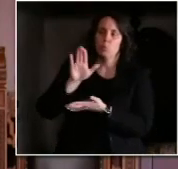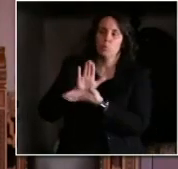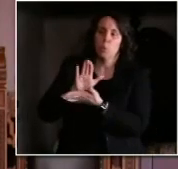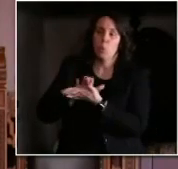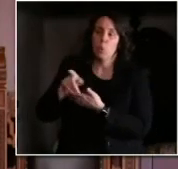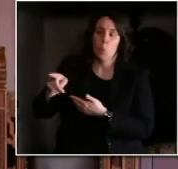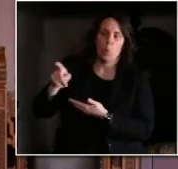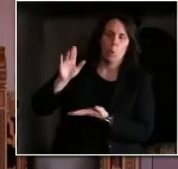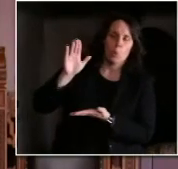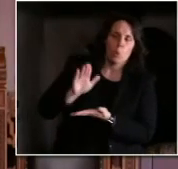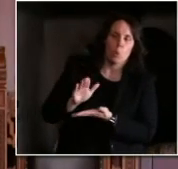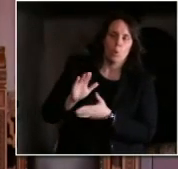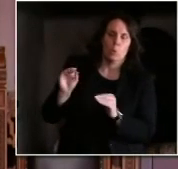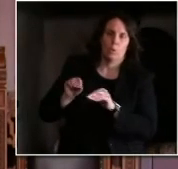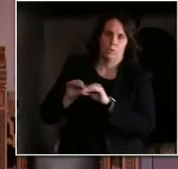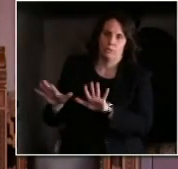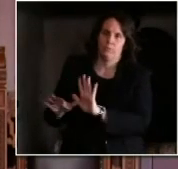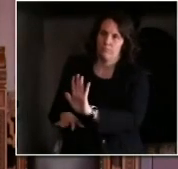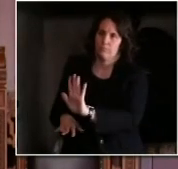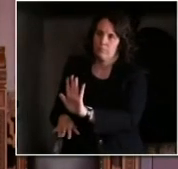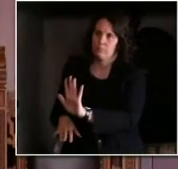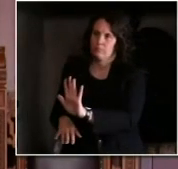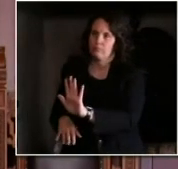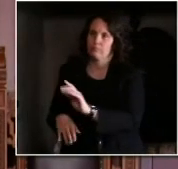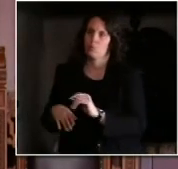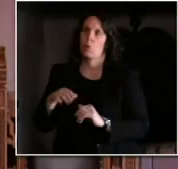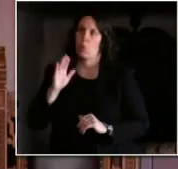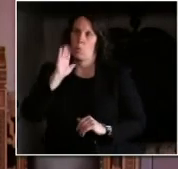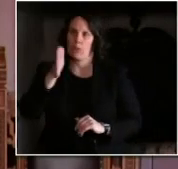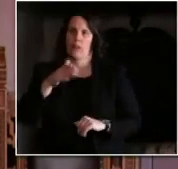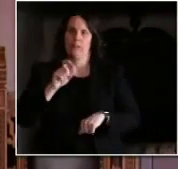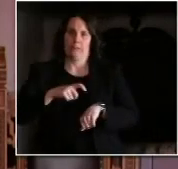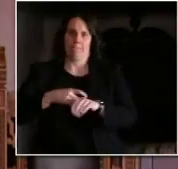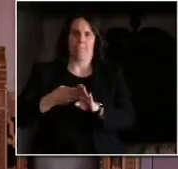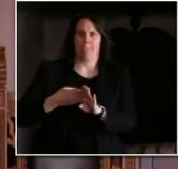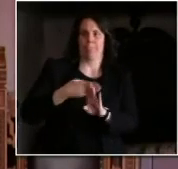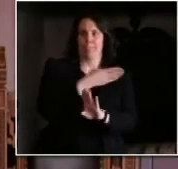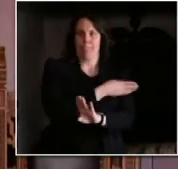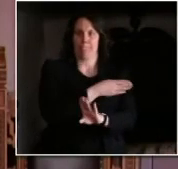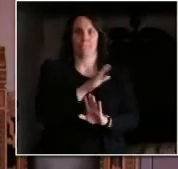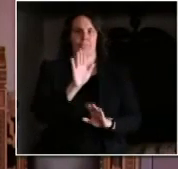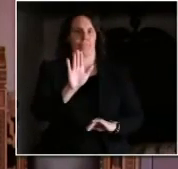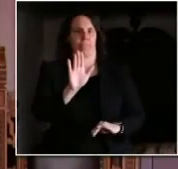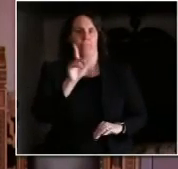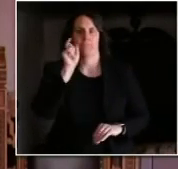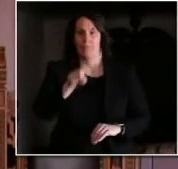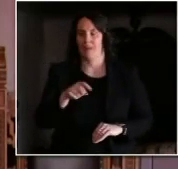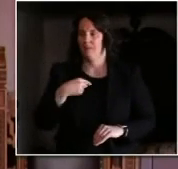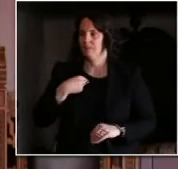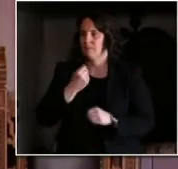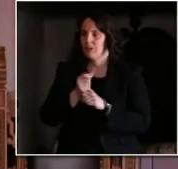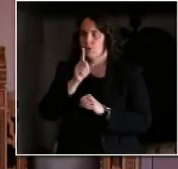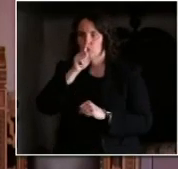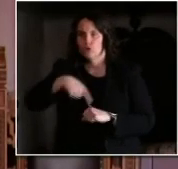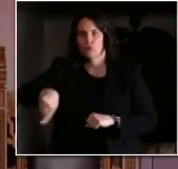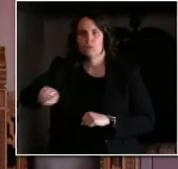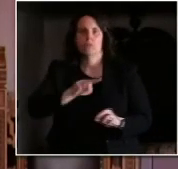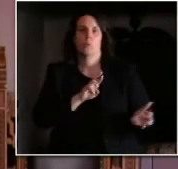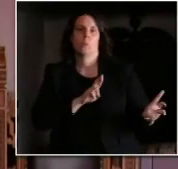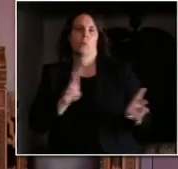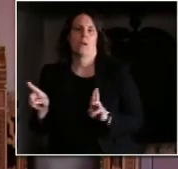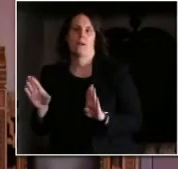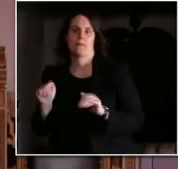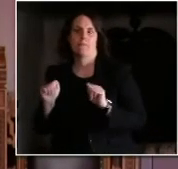everybody's ready to go back to school and make sure that by